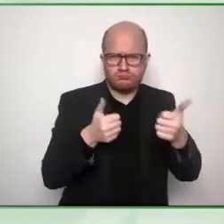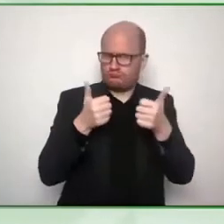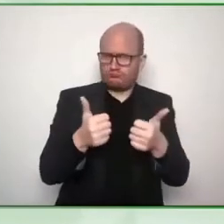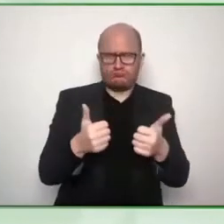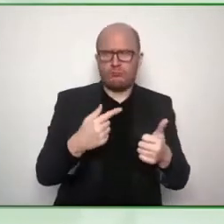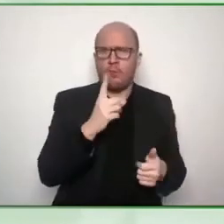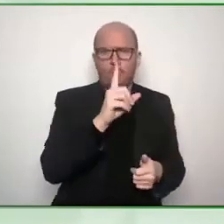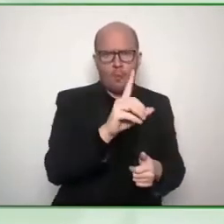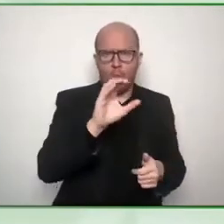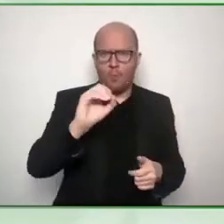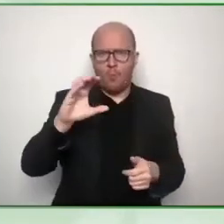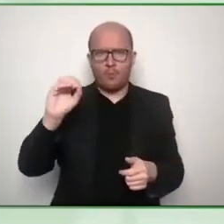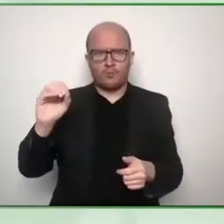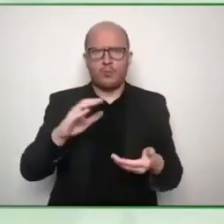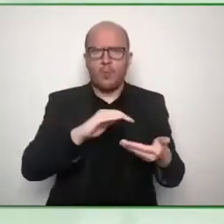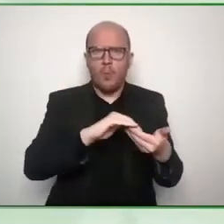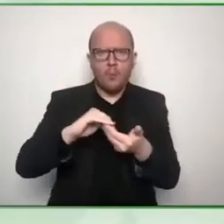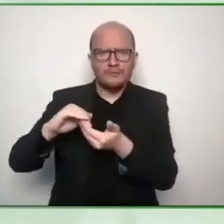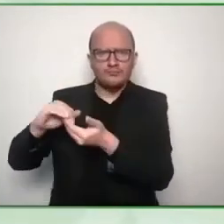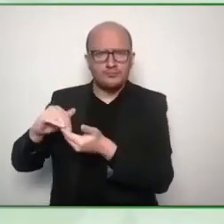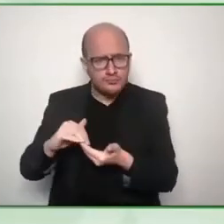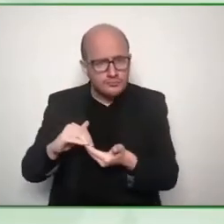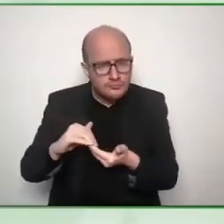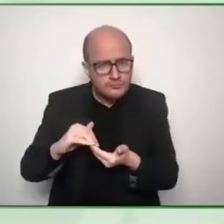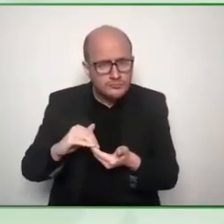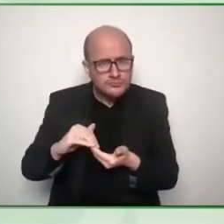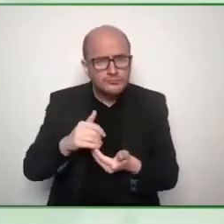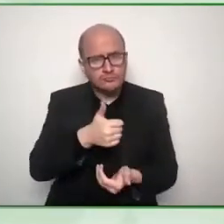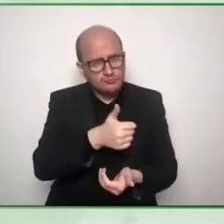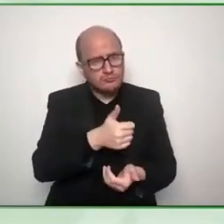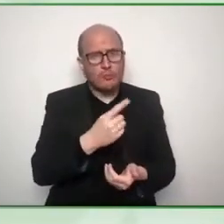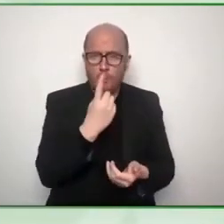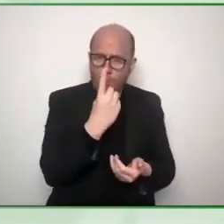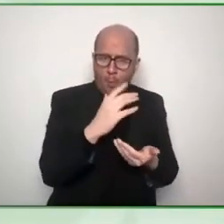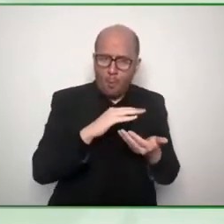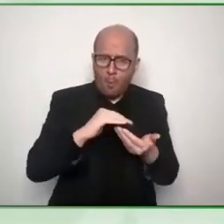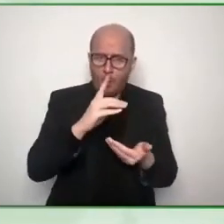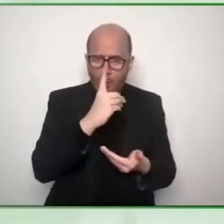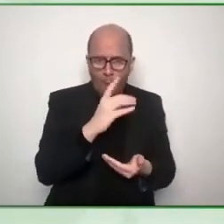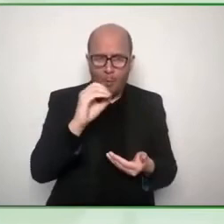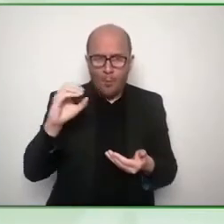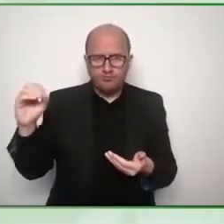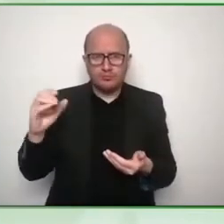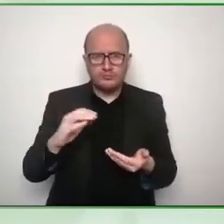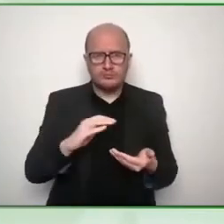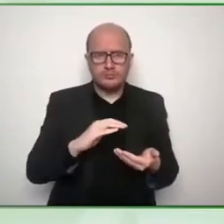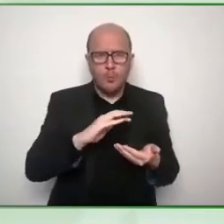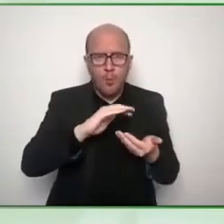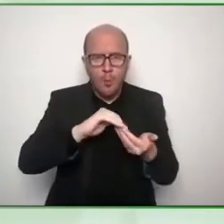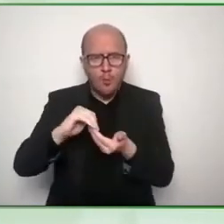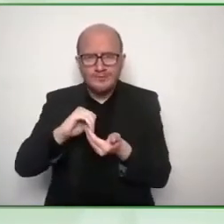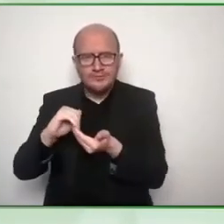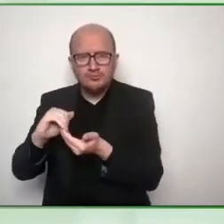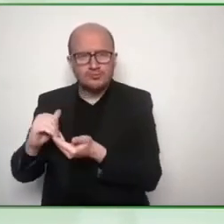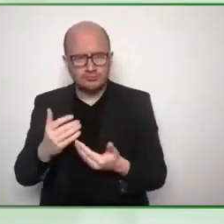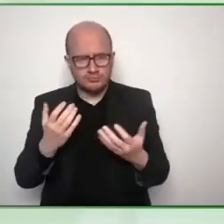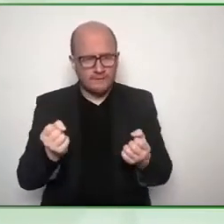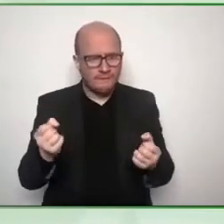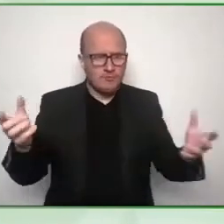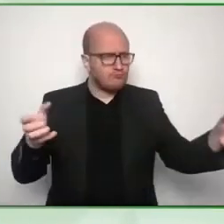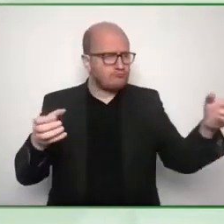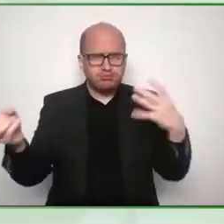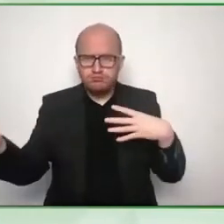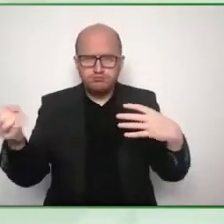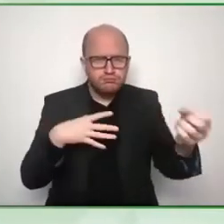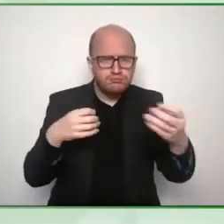yeah 100 100 organizations in excess yeah um and uh over uh nine there